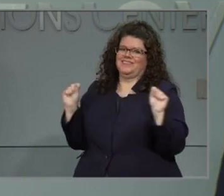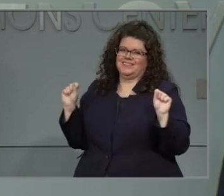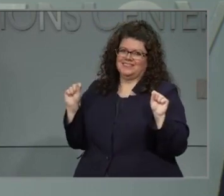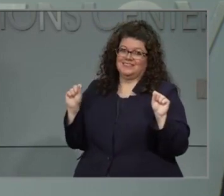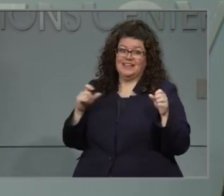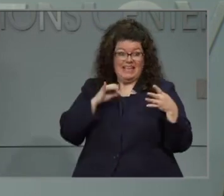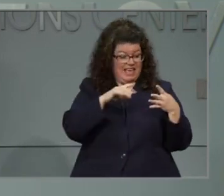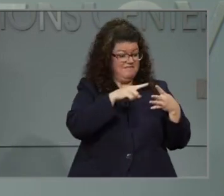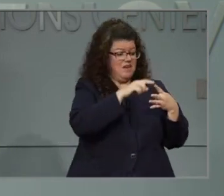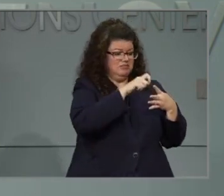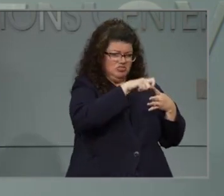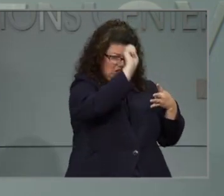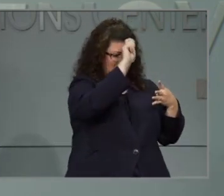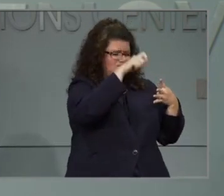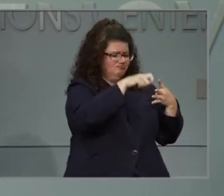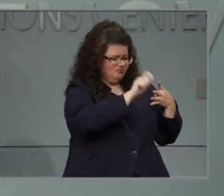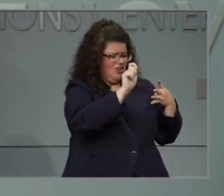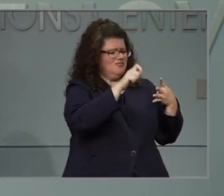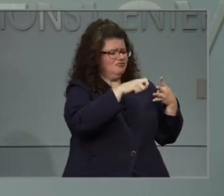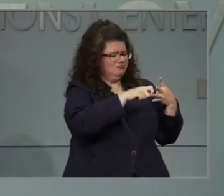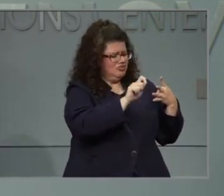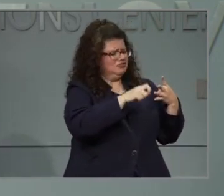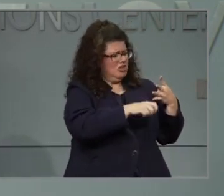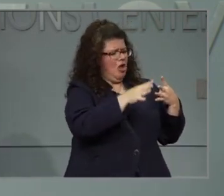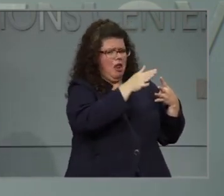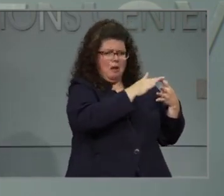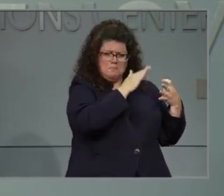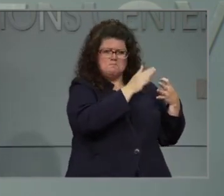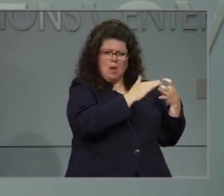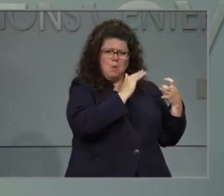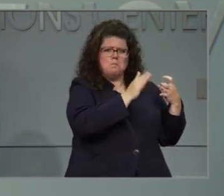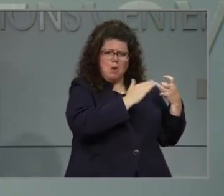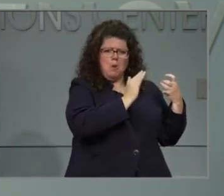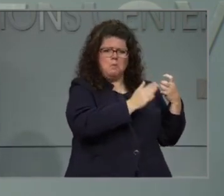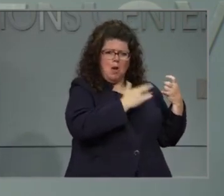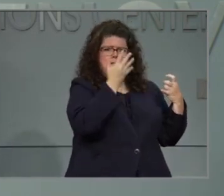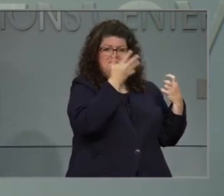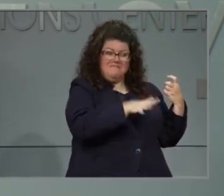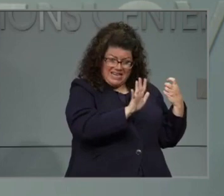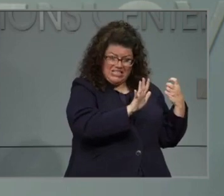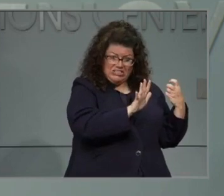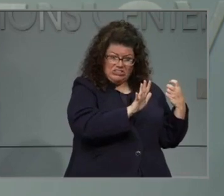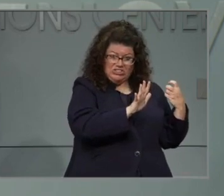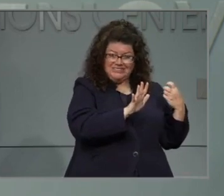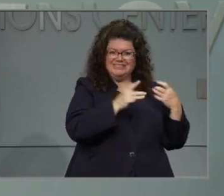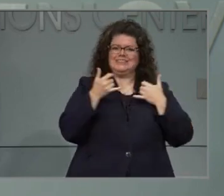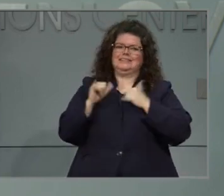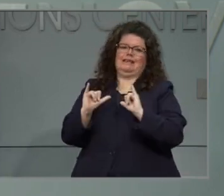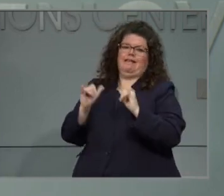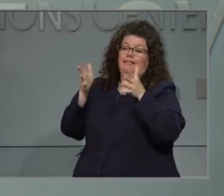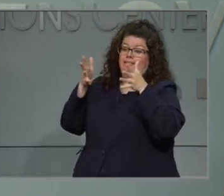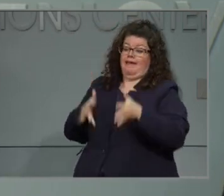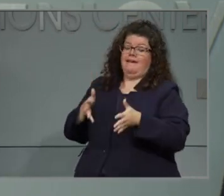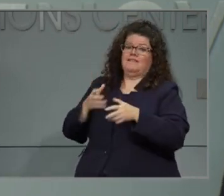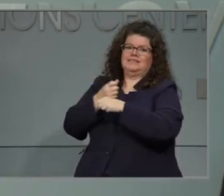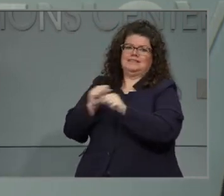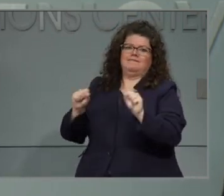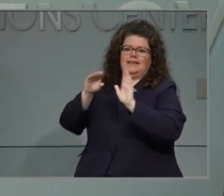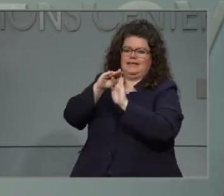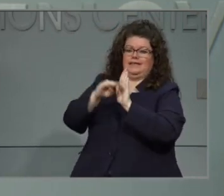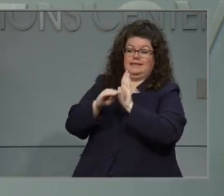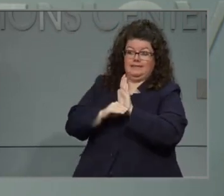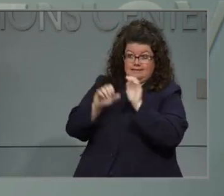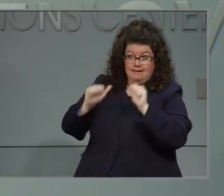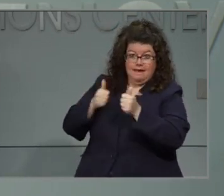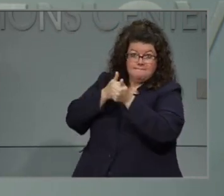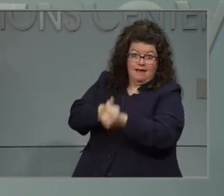everything's going to be fine. It's not, we're not in that position. You have to look at both the metrics as well as the safety protocols that are in